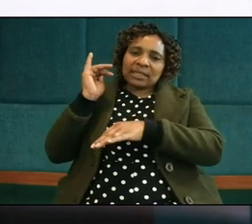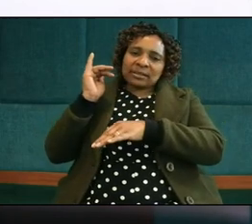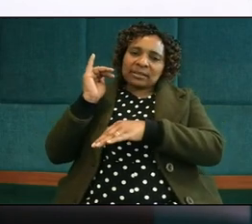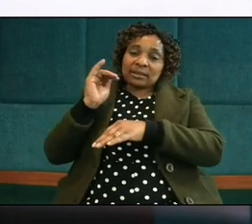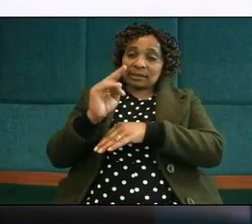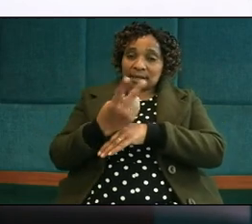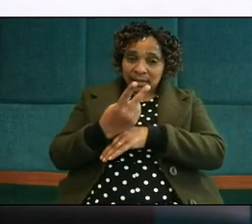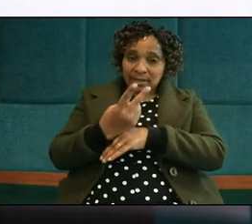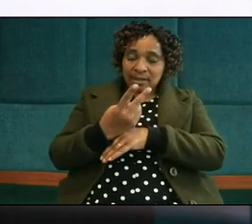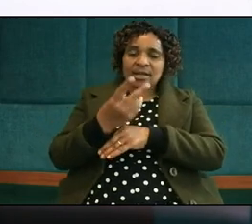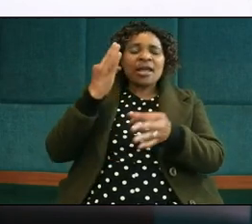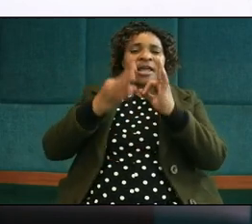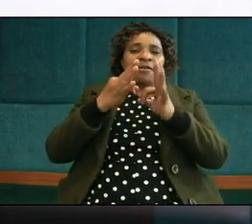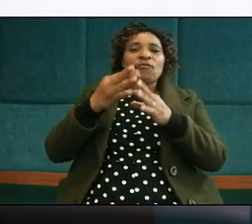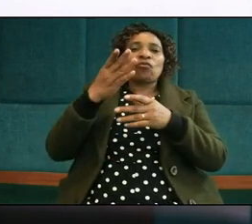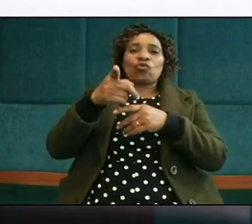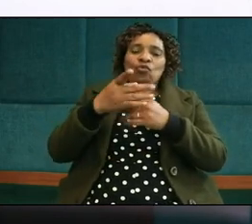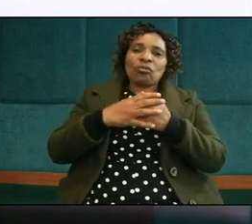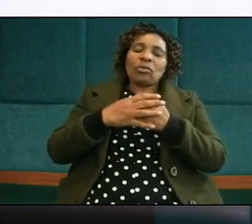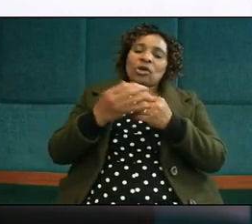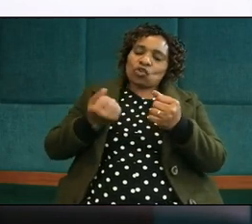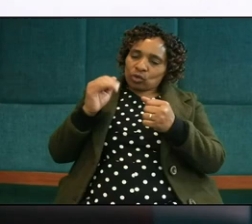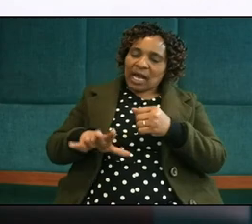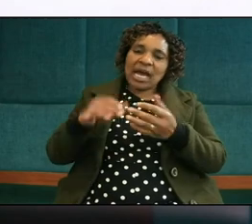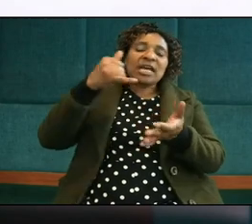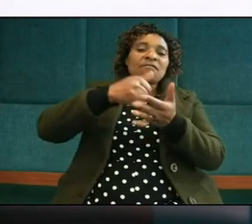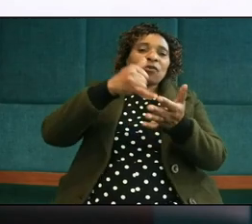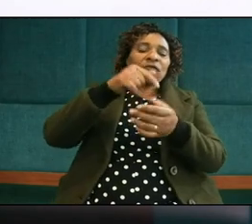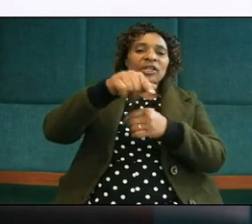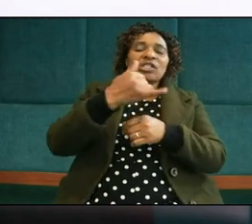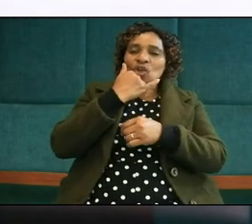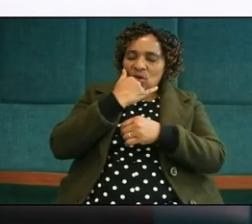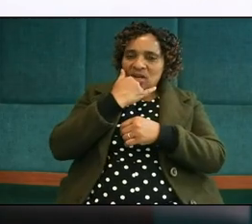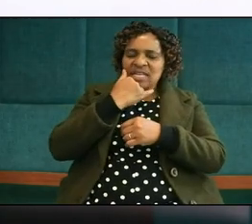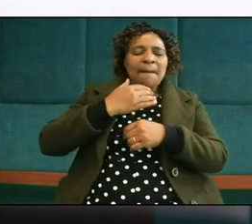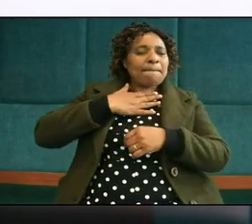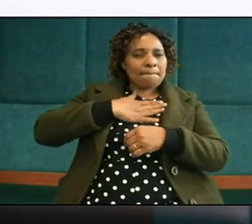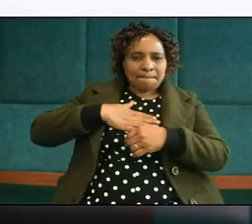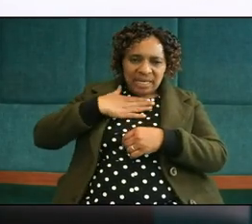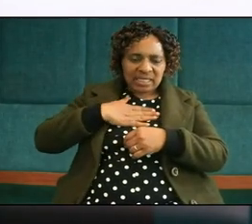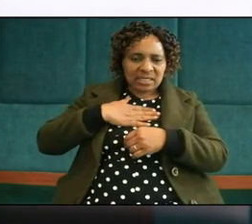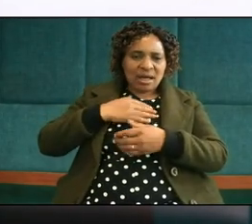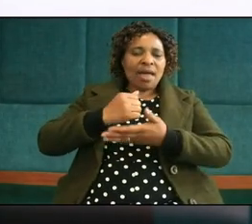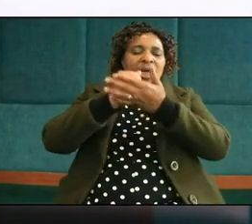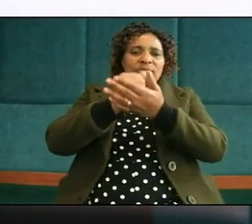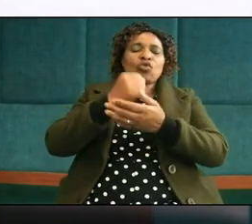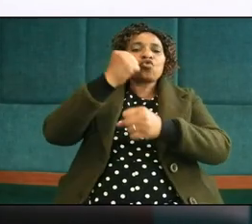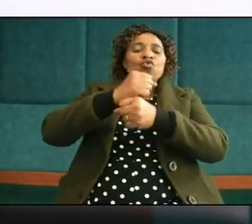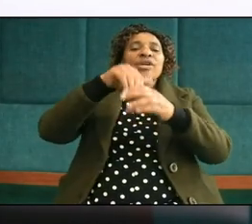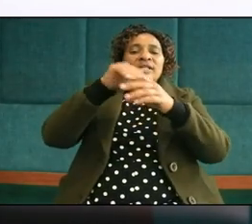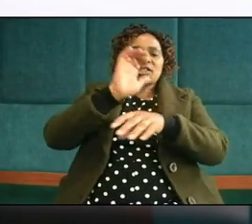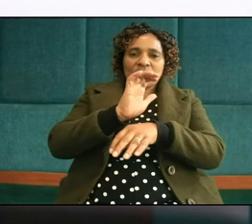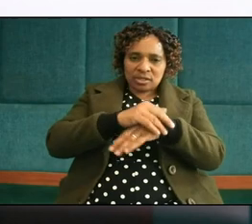secondly if you ever can hold an offender accountable please do it in the church